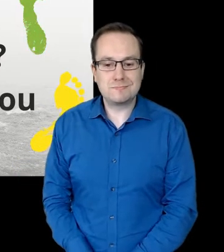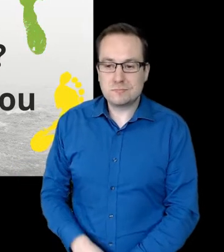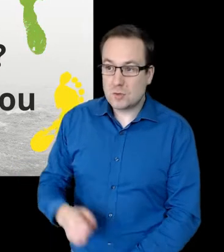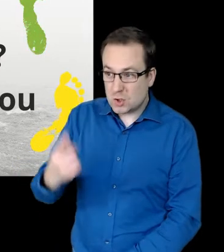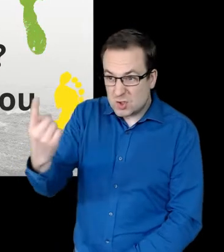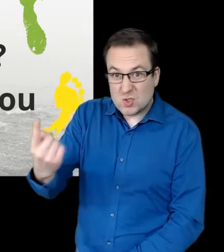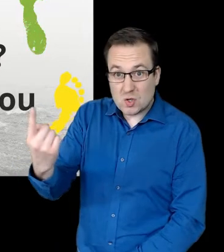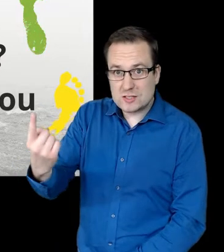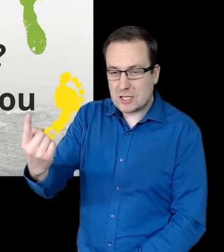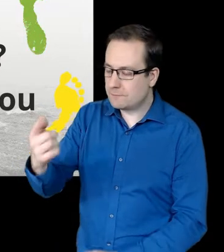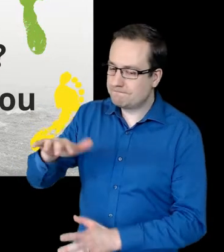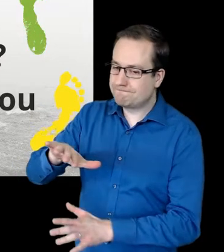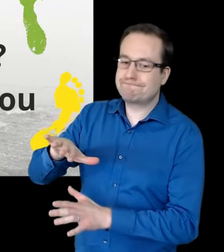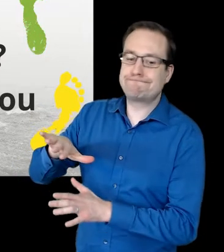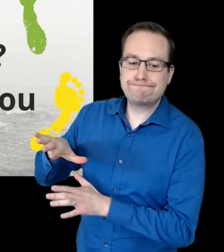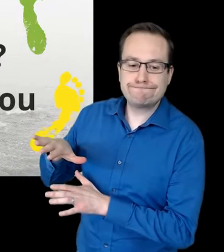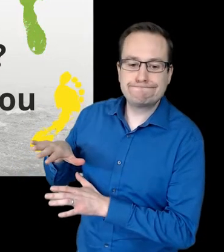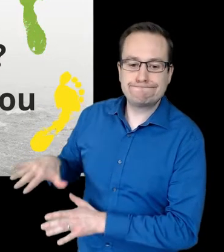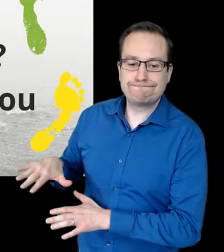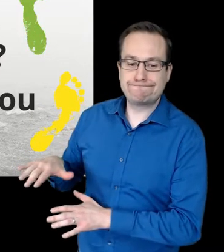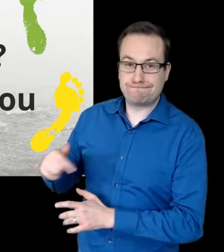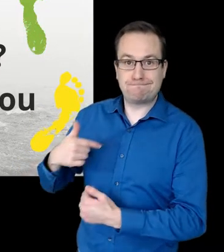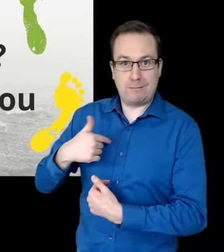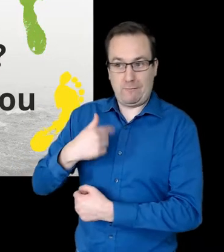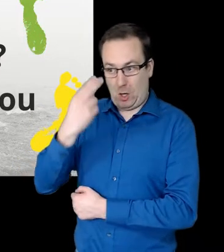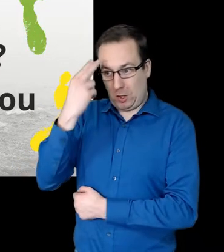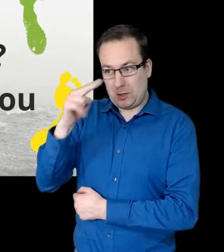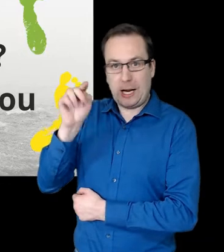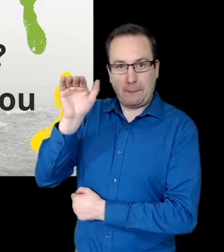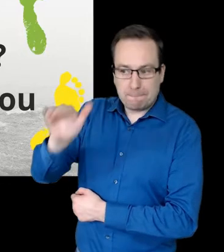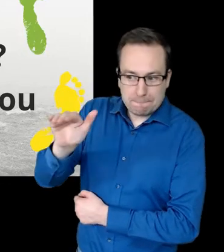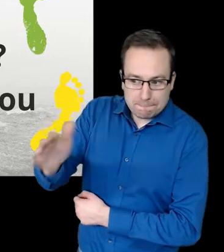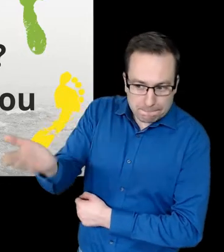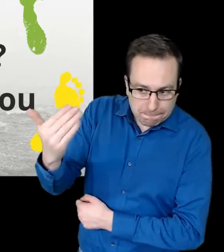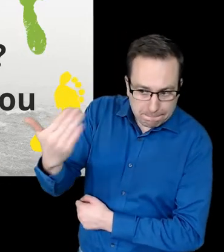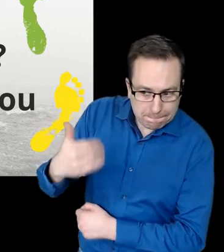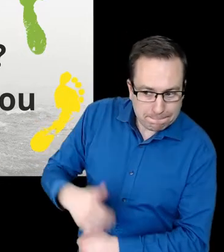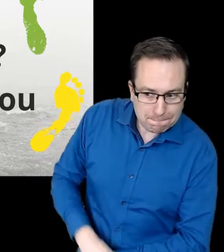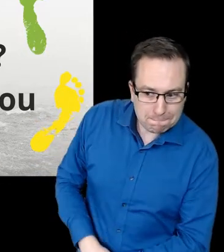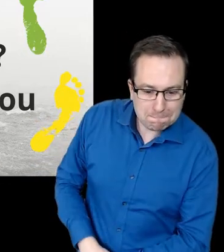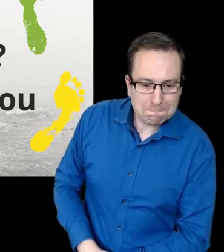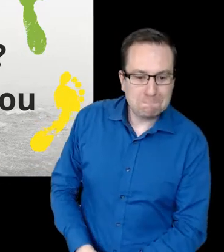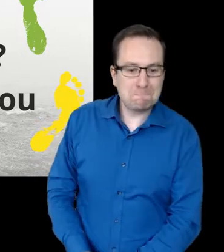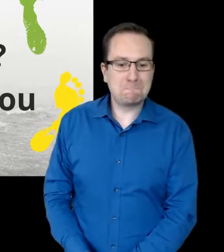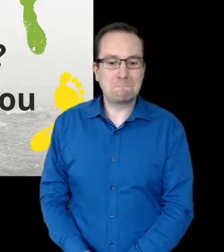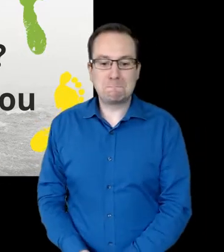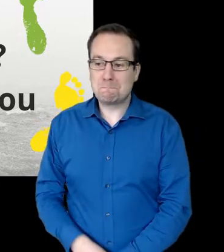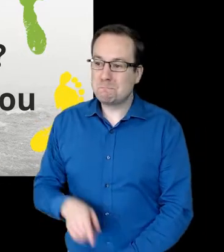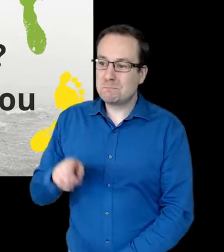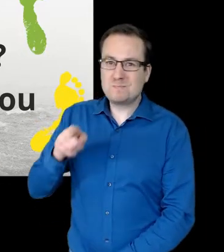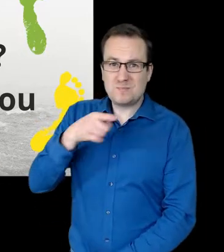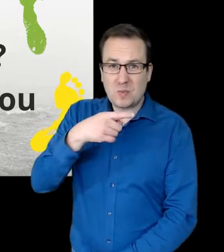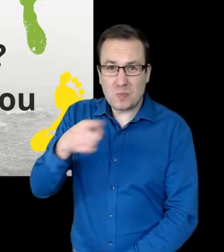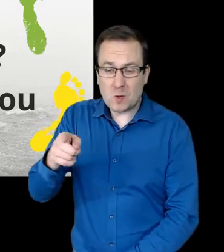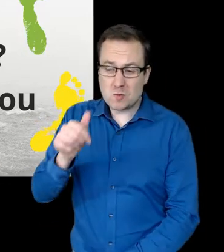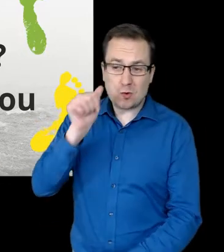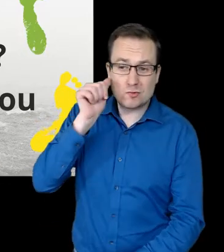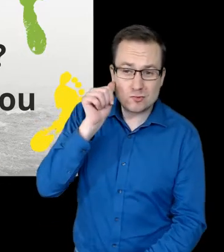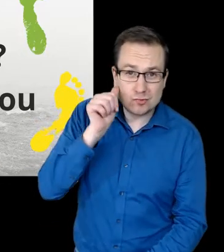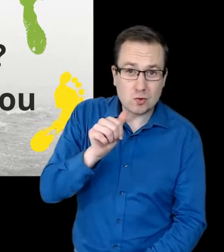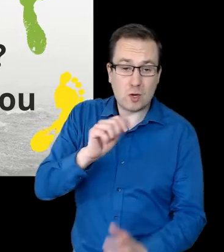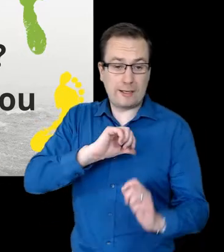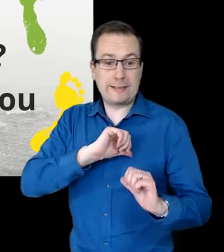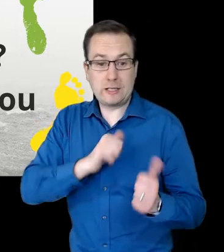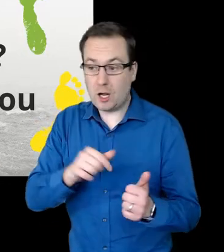Will you leave yourself behind and find and call your name? Will you care for